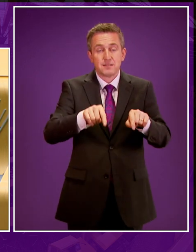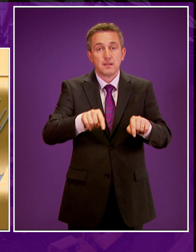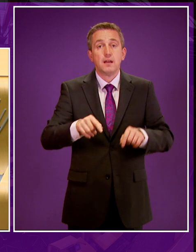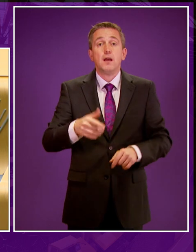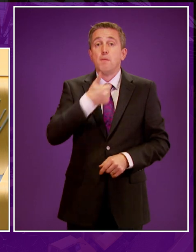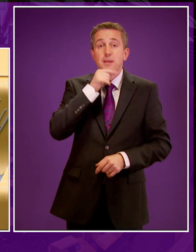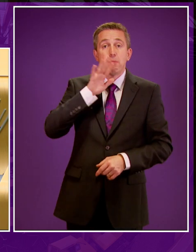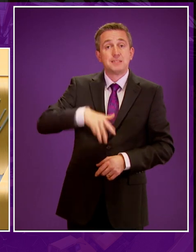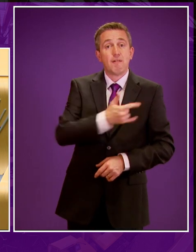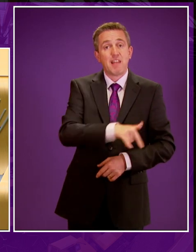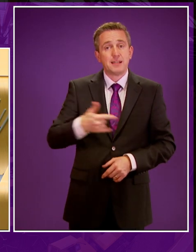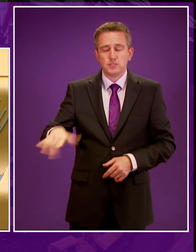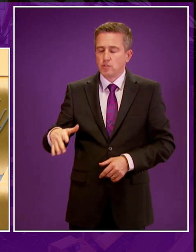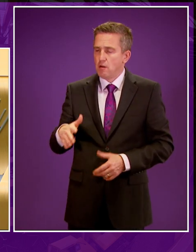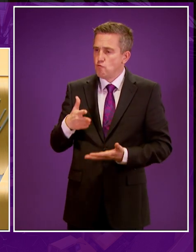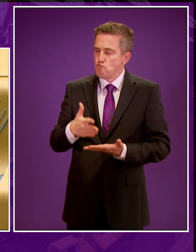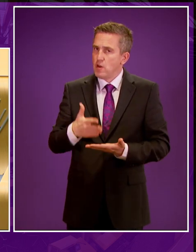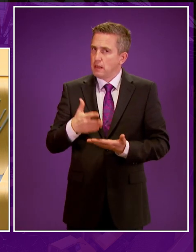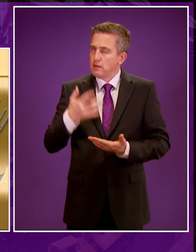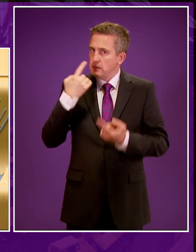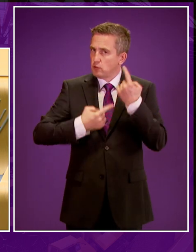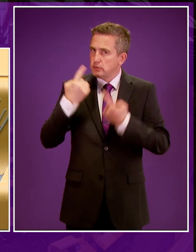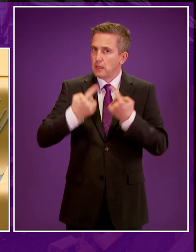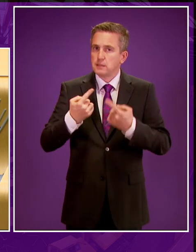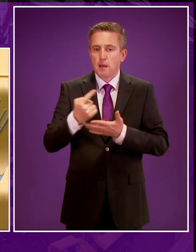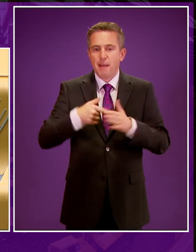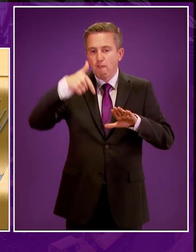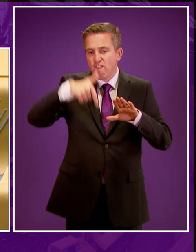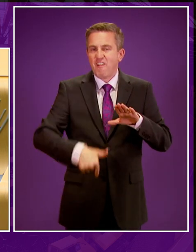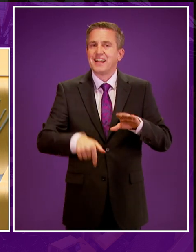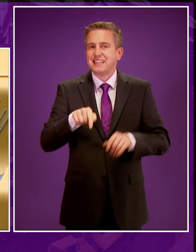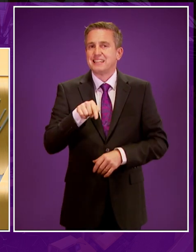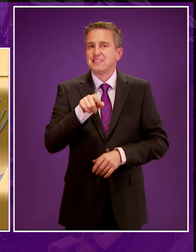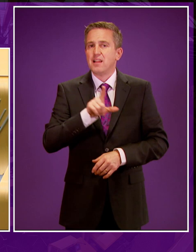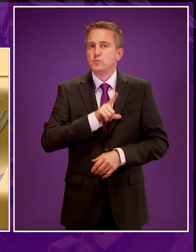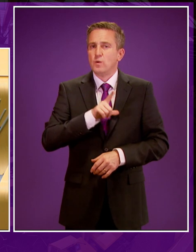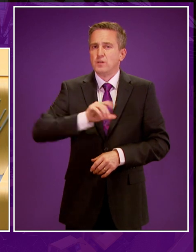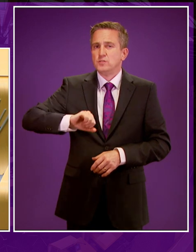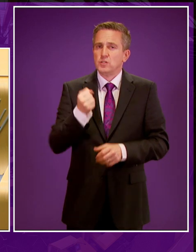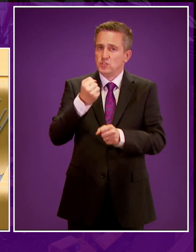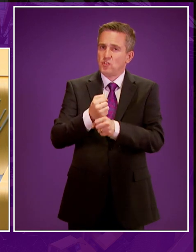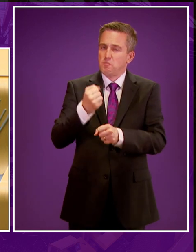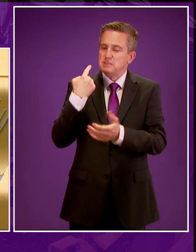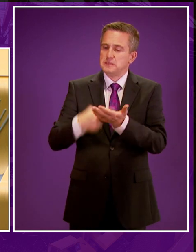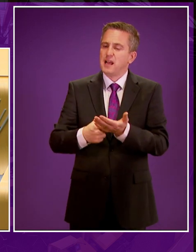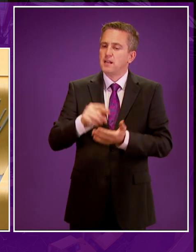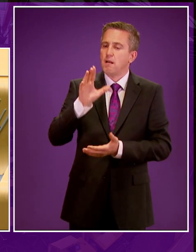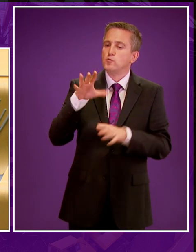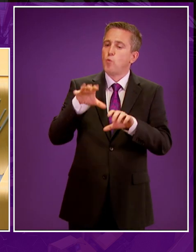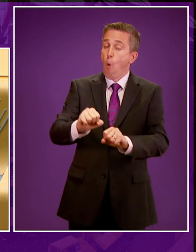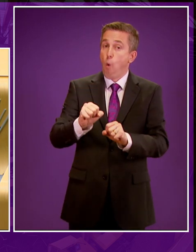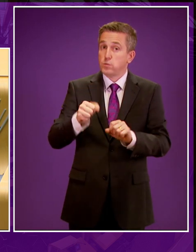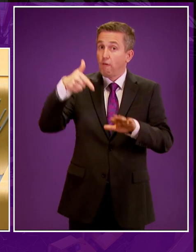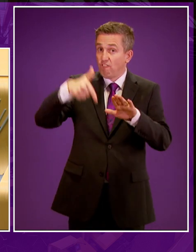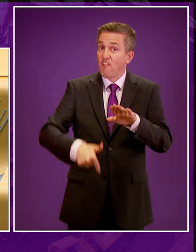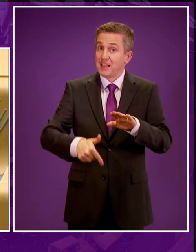and across Scotland had deep concerns about the development of fracking, which is why the Scottish Government put in place the moratorium while we